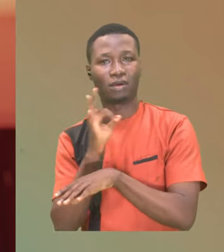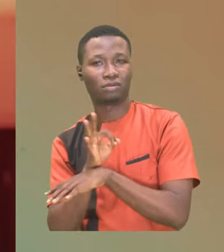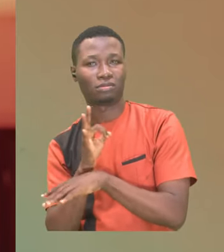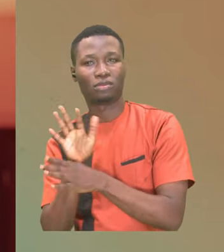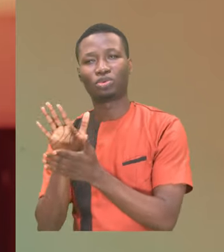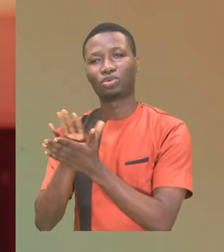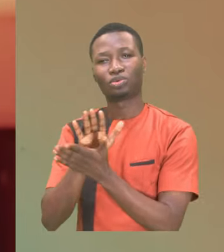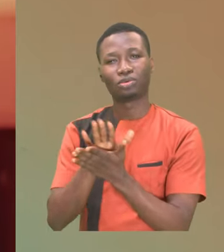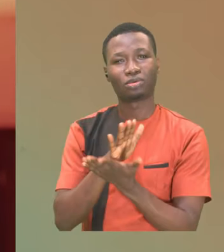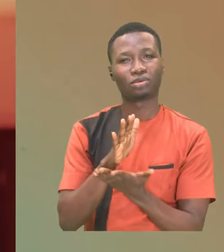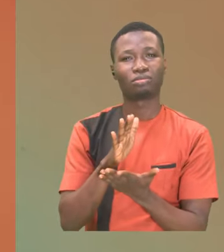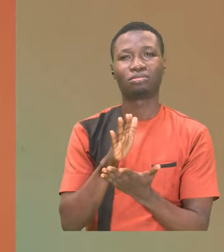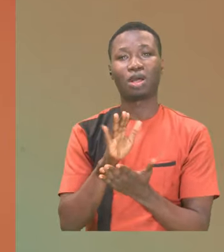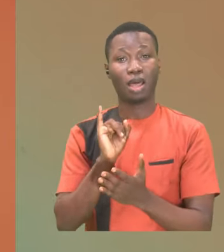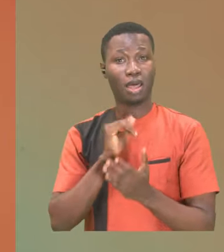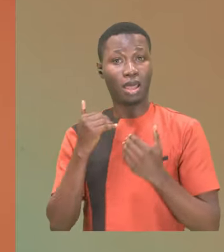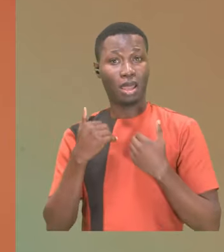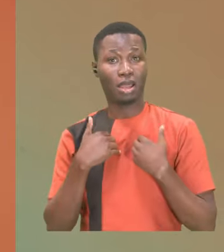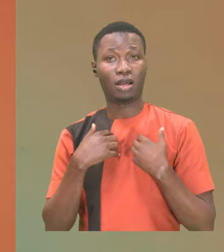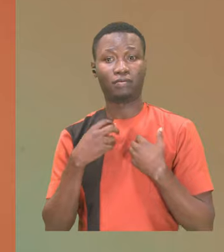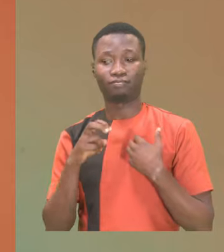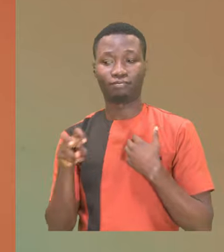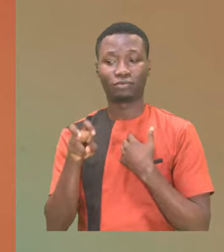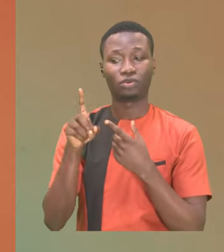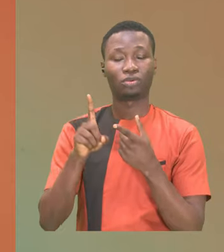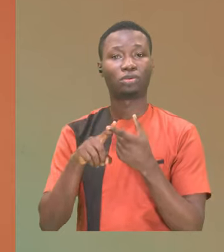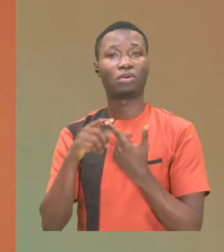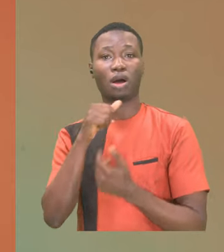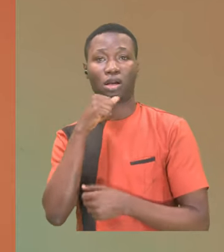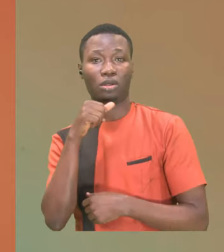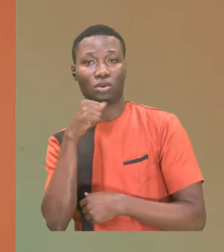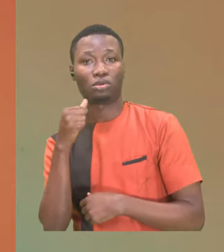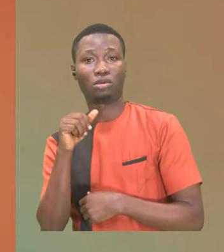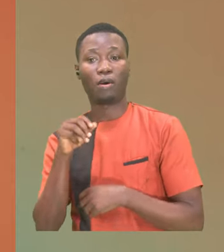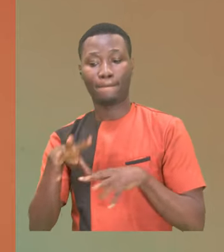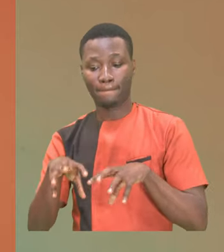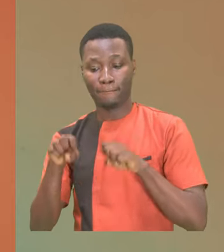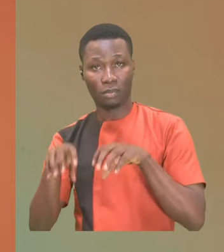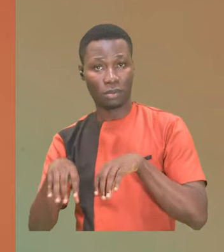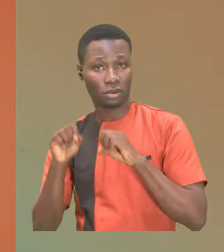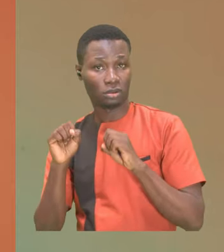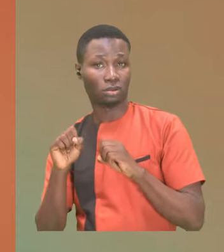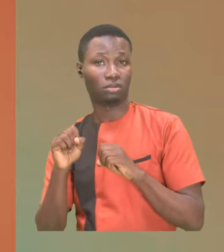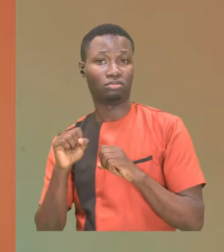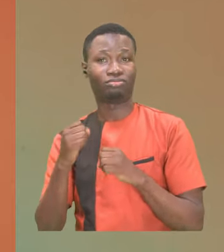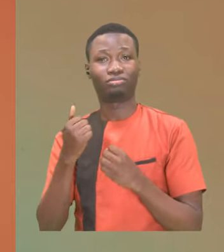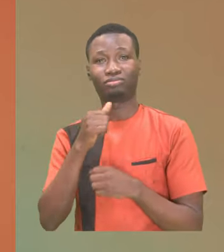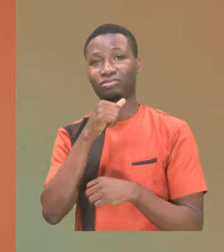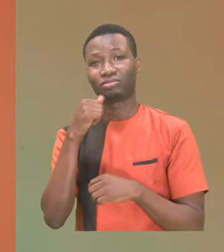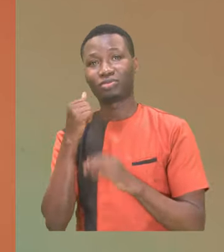and farms. I've been in agricultural, mining, and oil-producing communities,